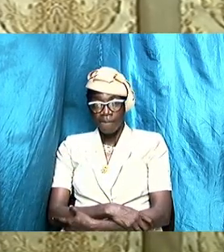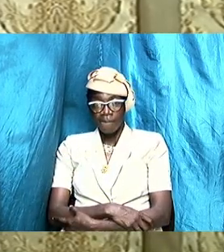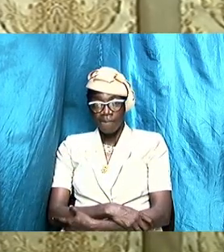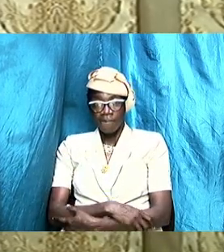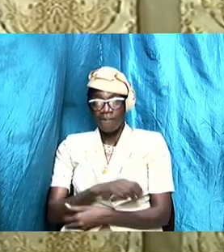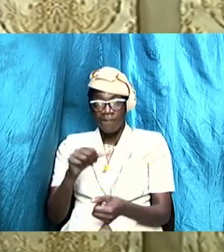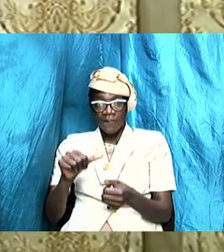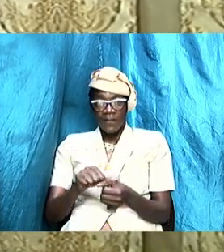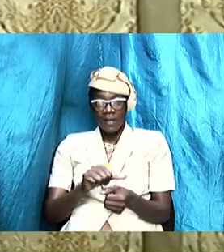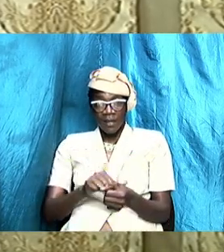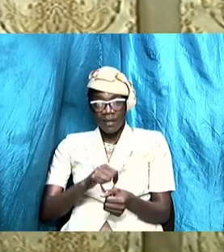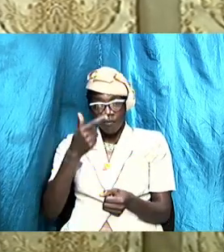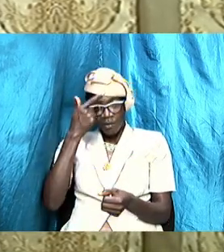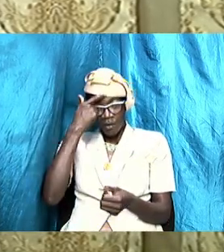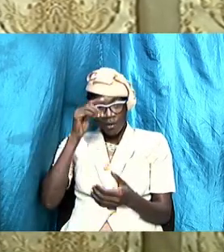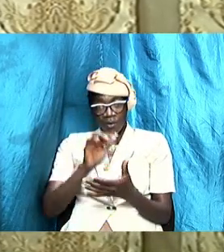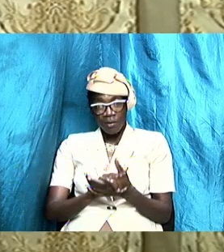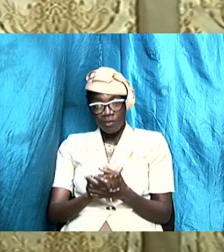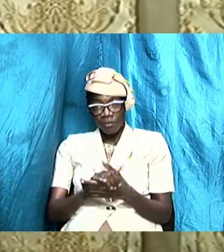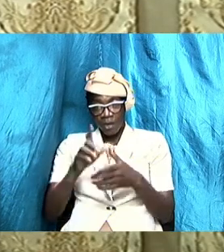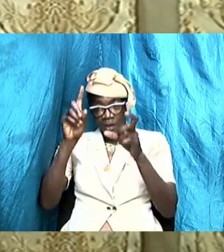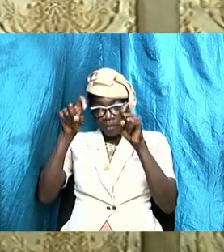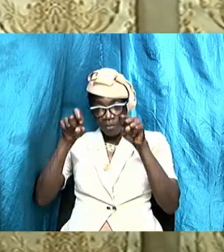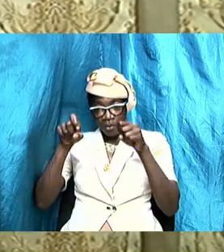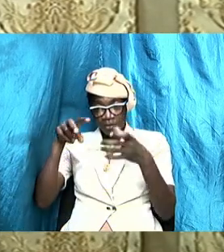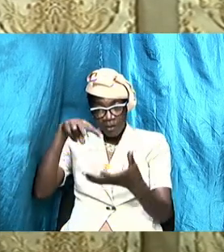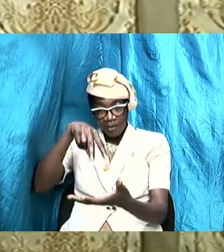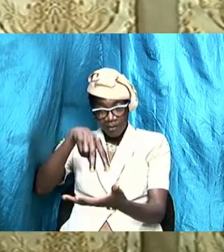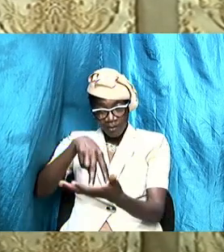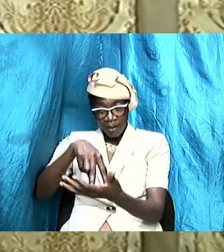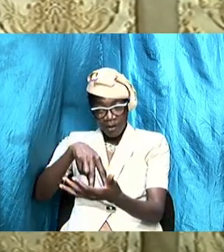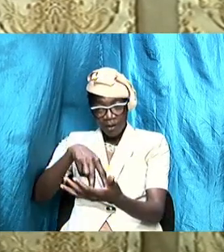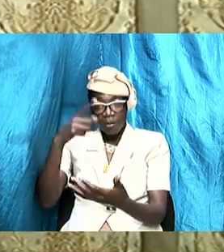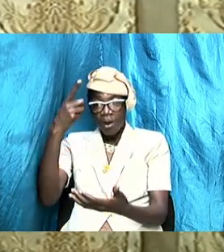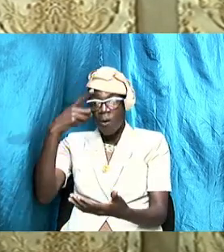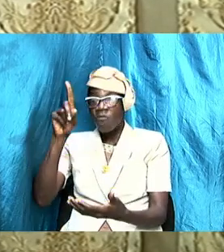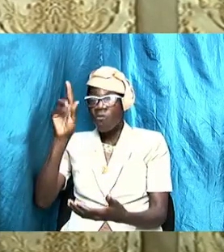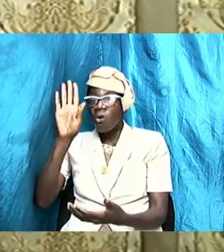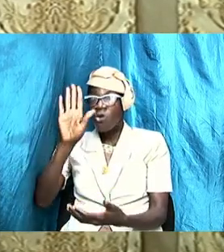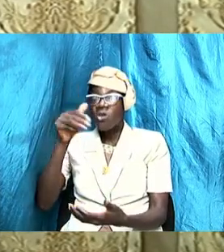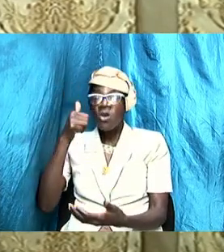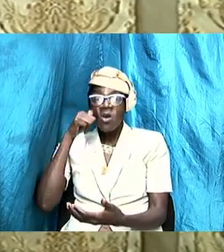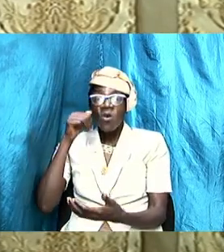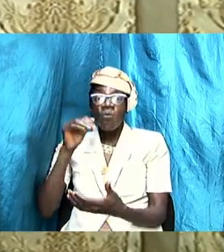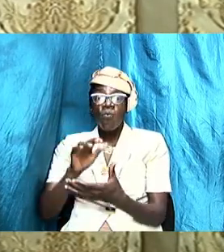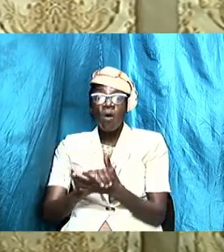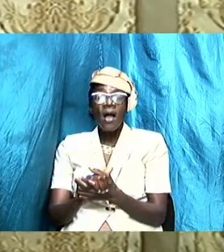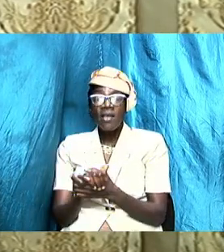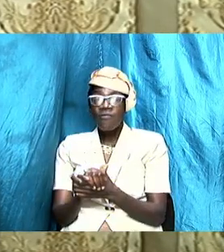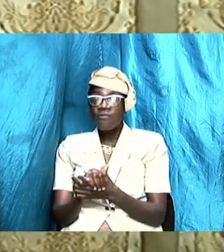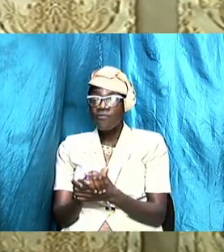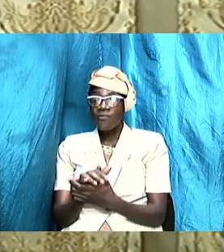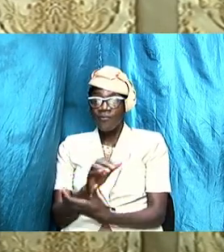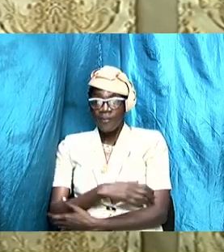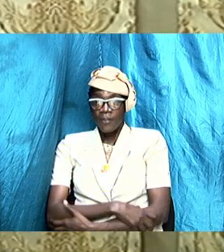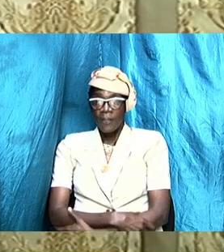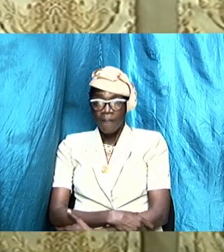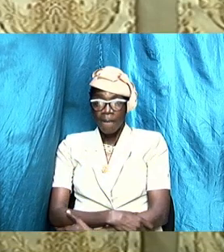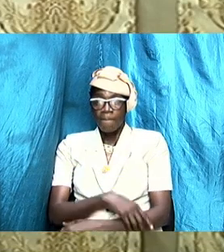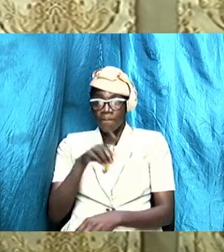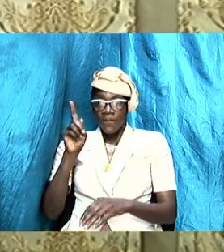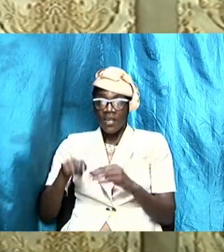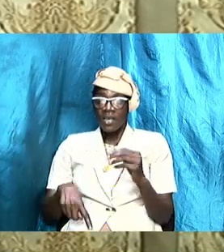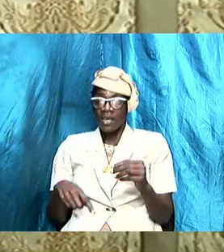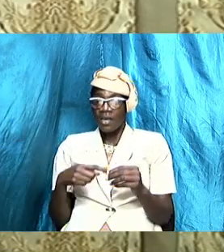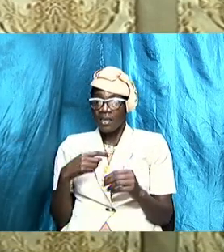every husband must stand up for your wife she's your wife already and you cannot